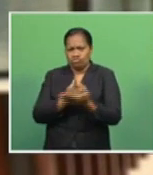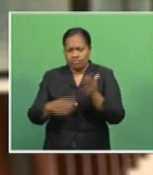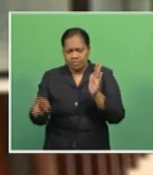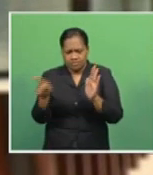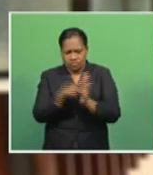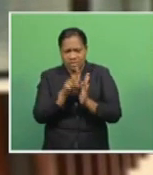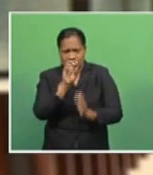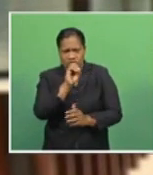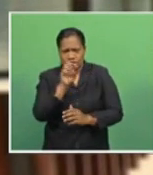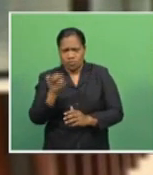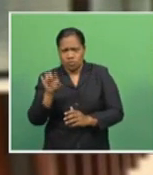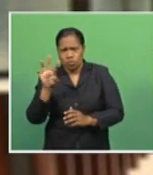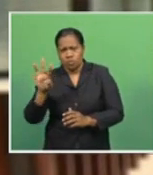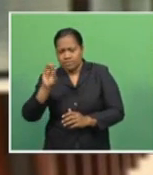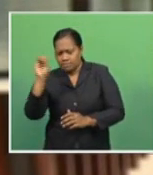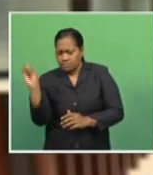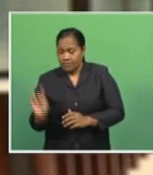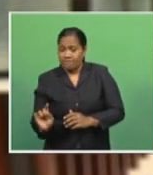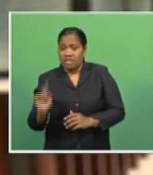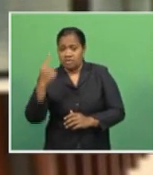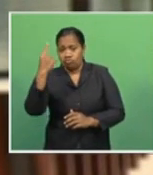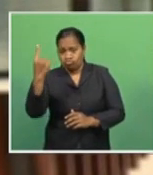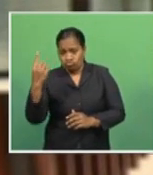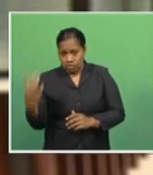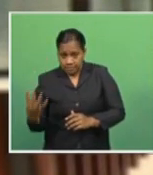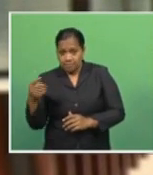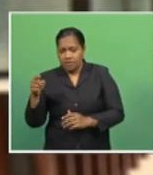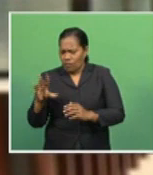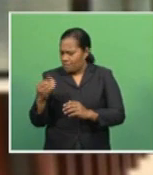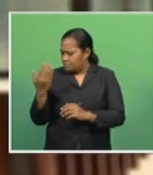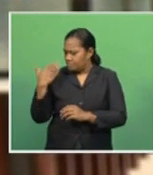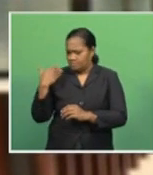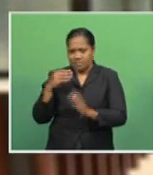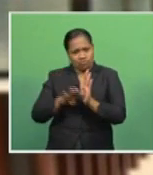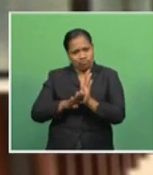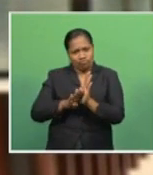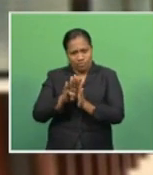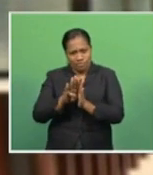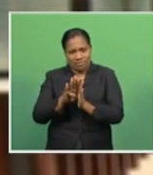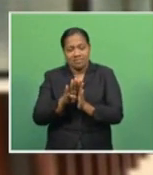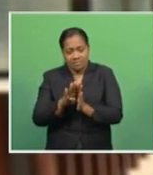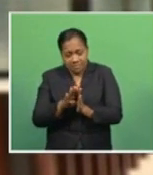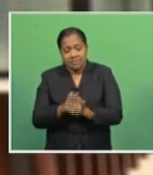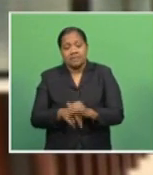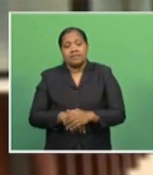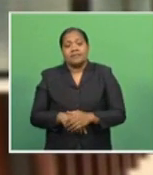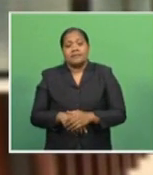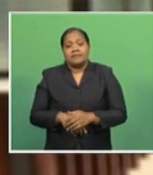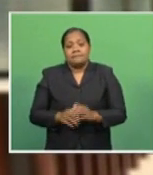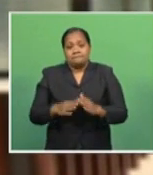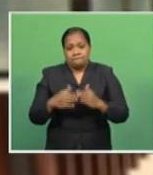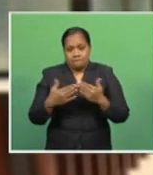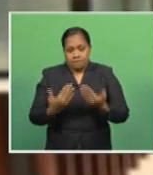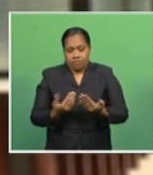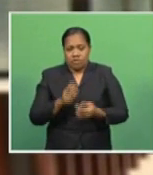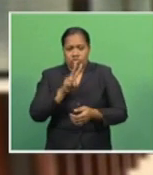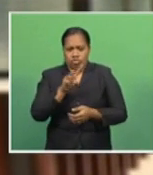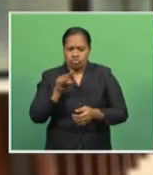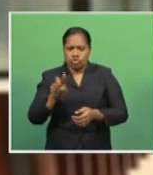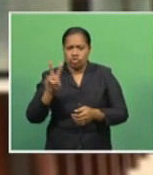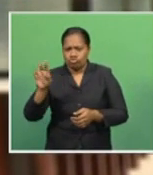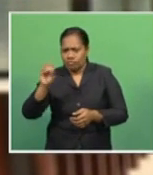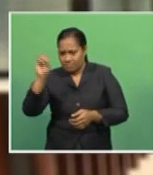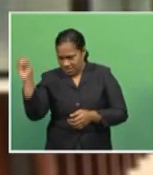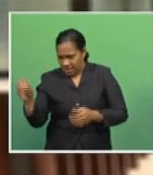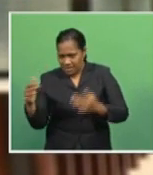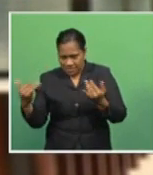.3% in the first quarter from the previous quarter, lifting annual inflation to 2.2% from 1.8%.